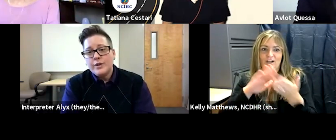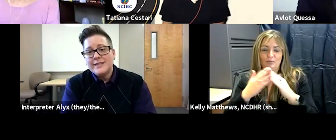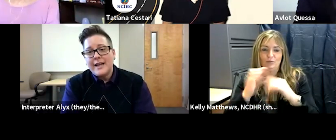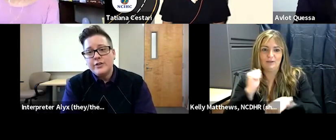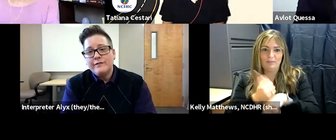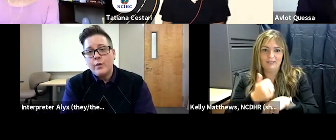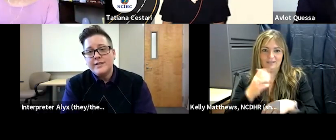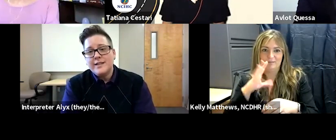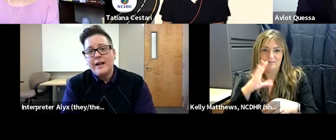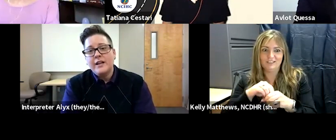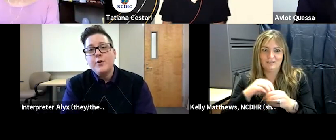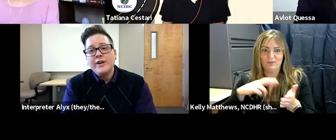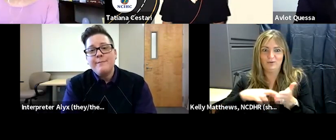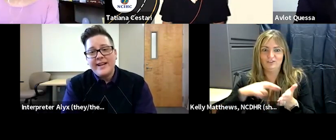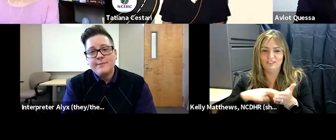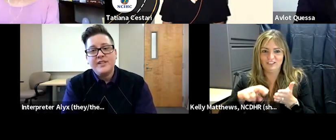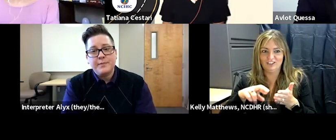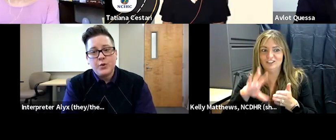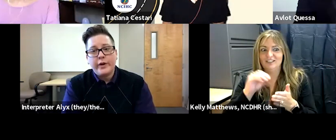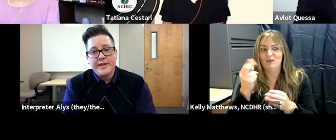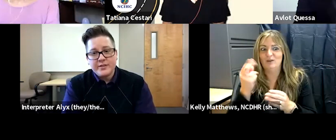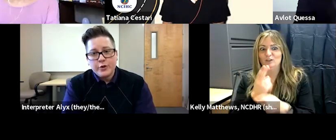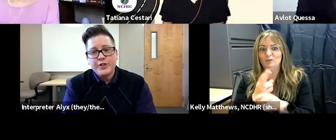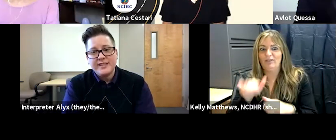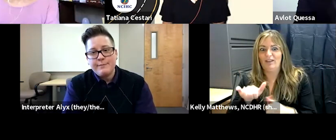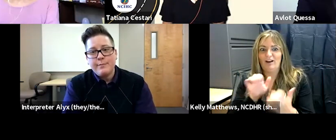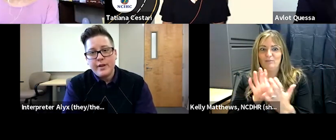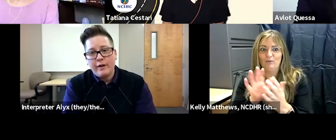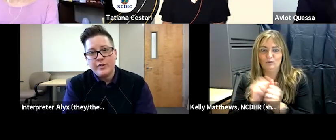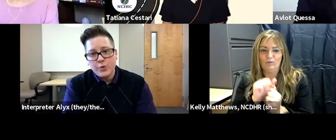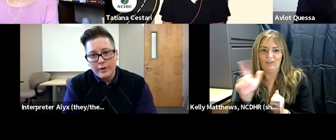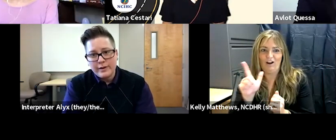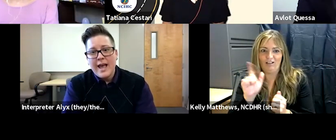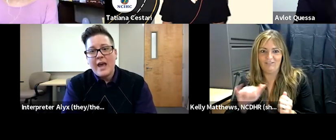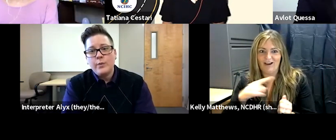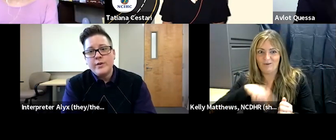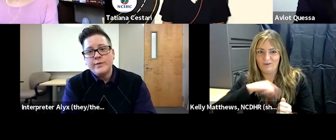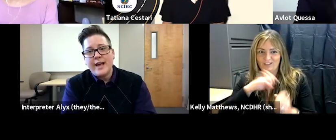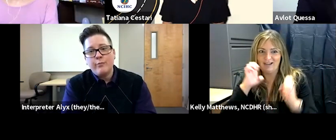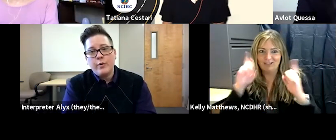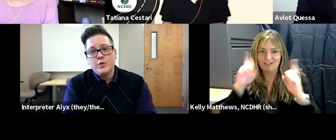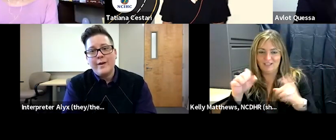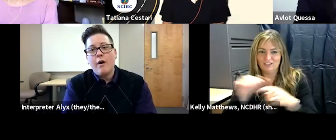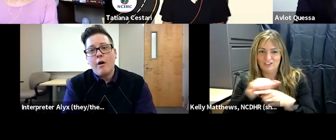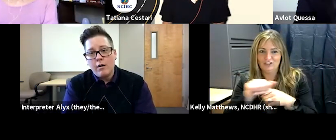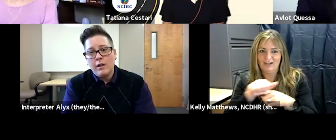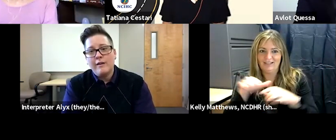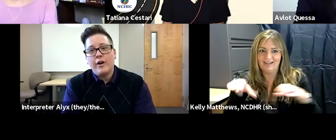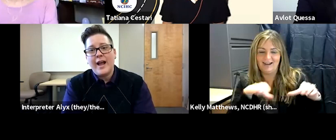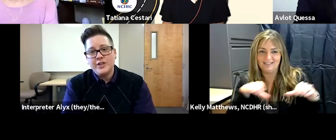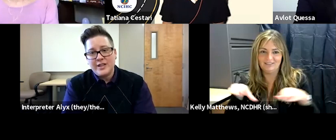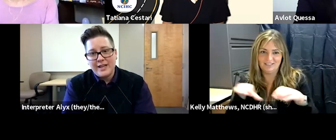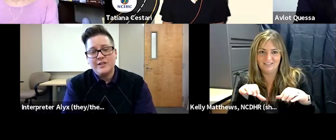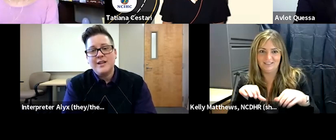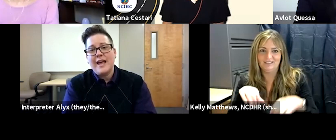our center focuses on community-based participatory research cbpr for short and we use that approach with all